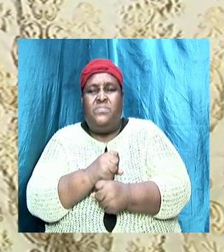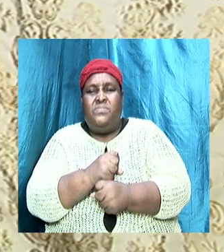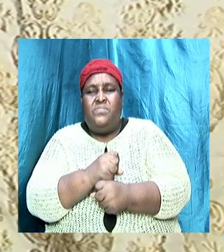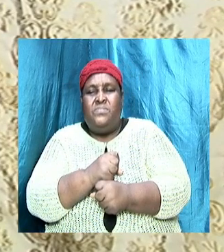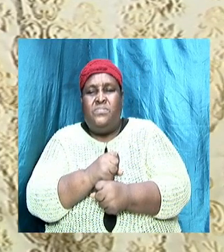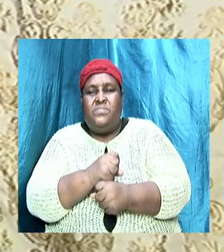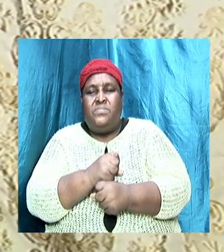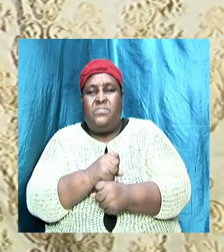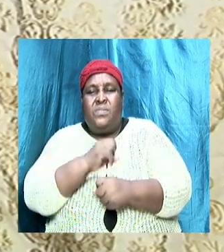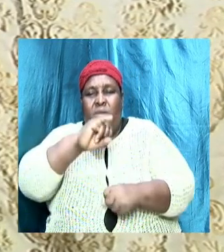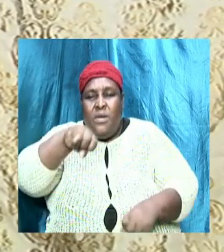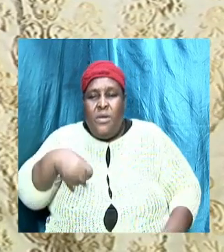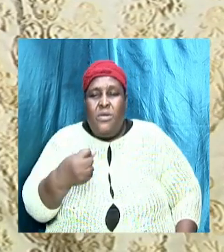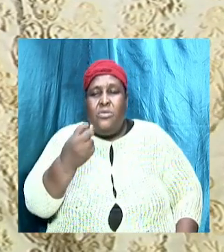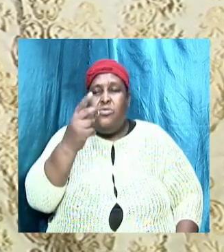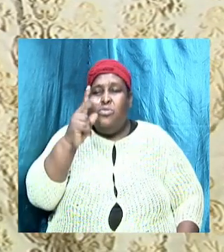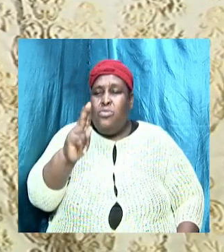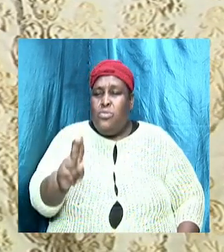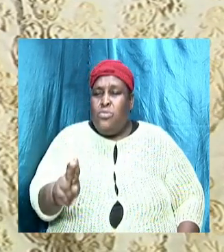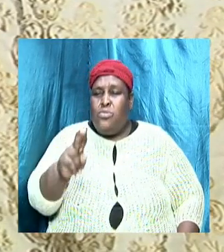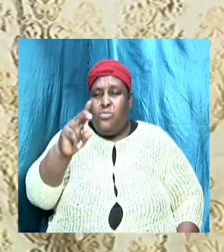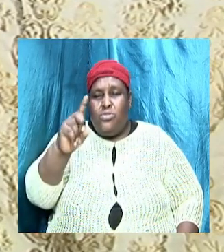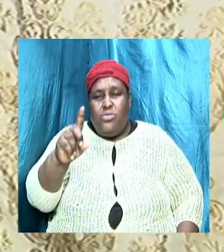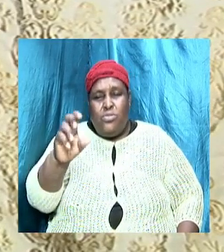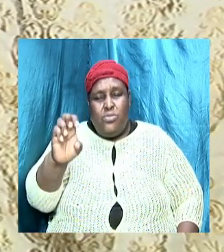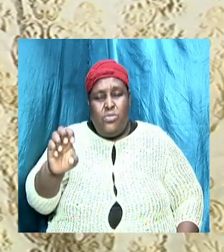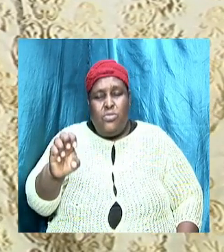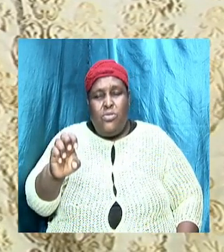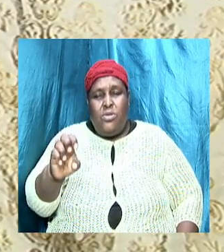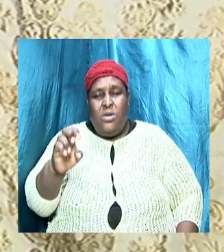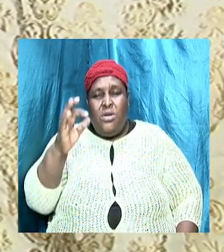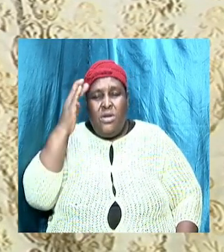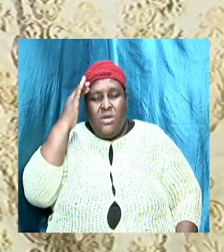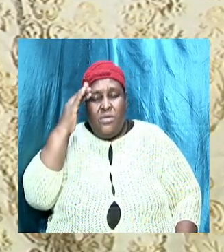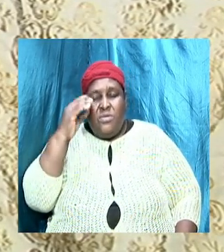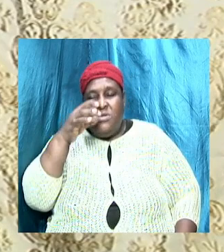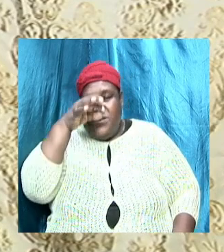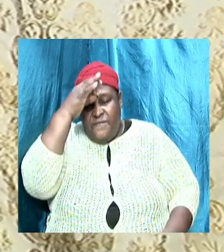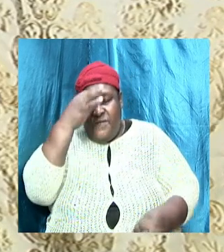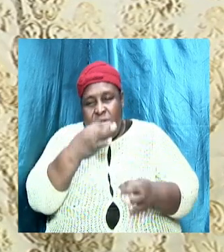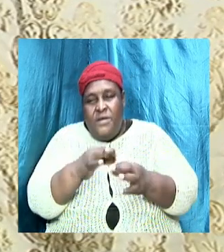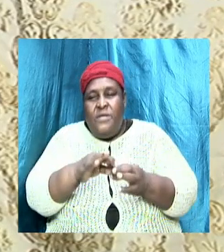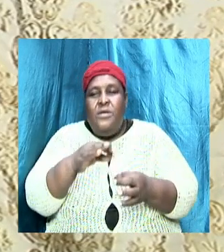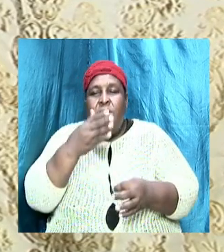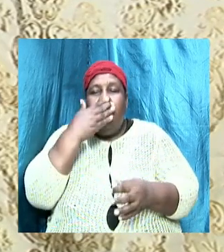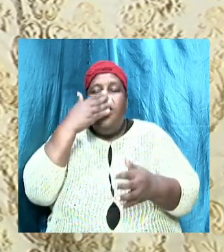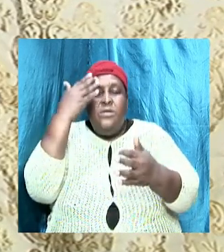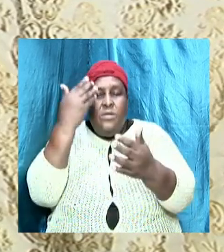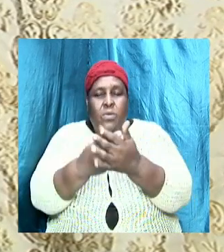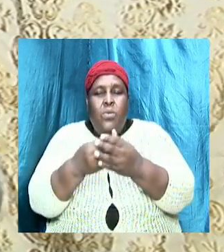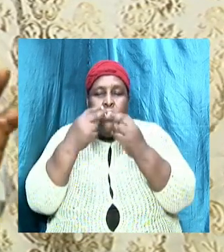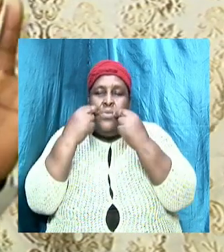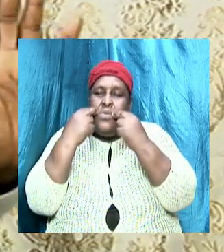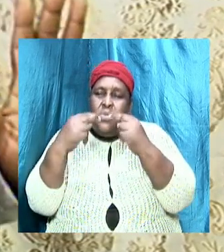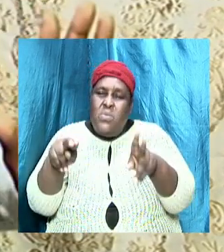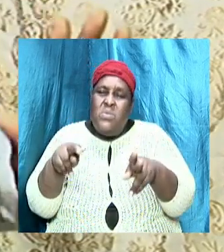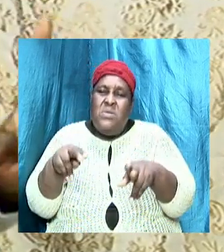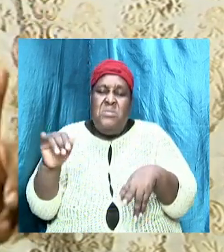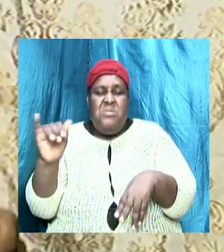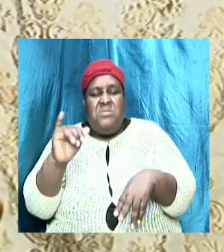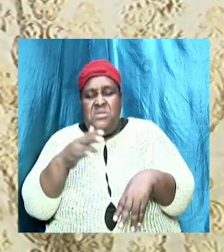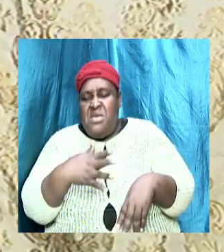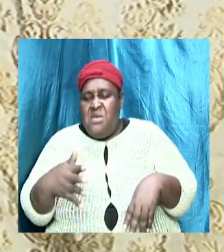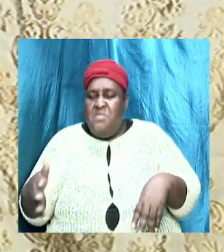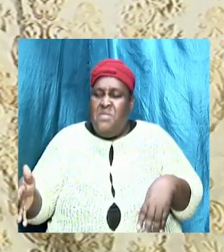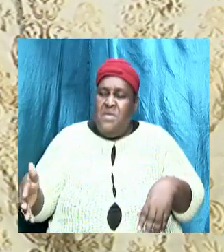so Jude concern was the faith the good news the same thing that we were talking